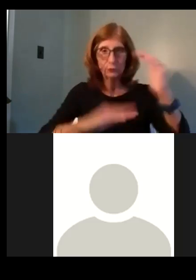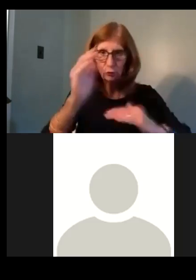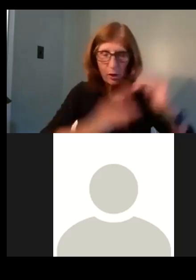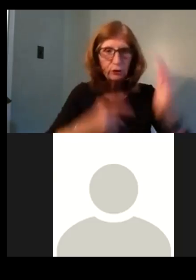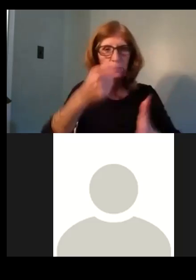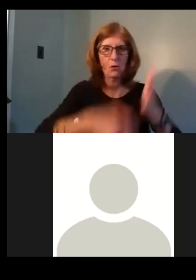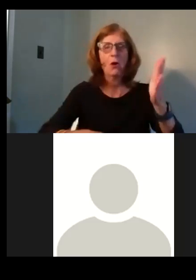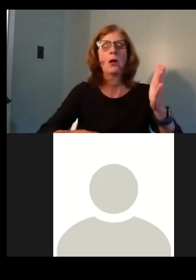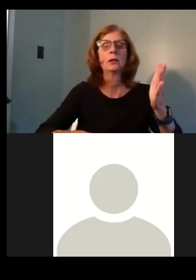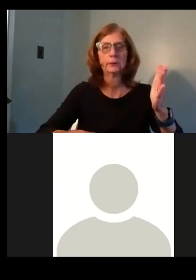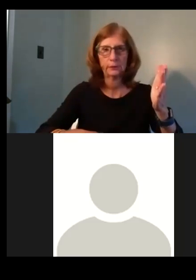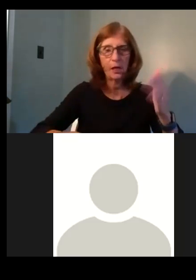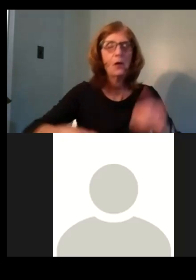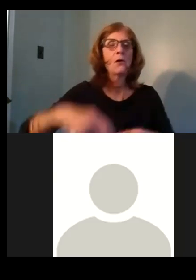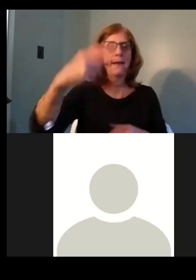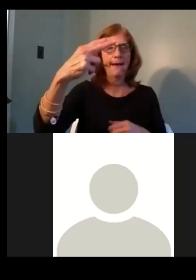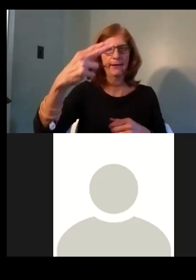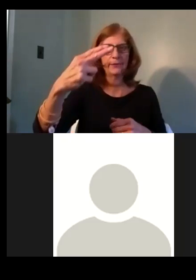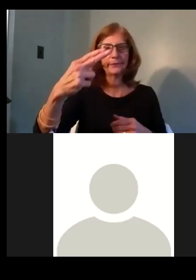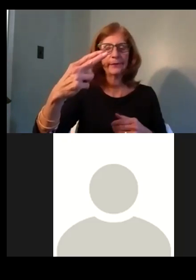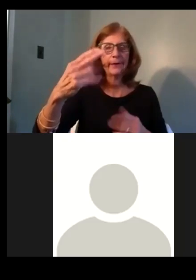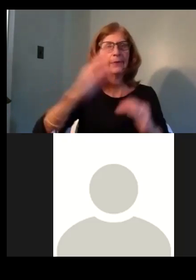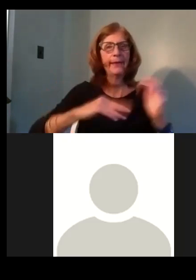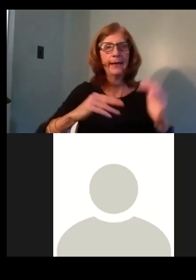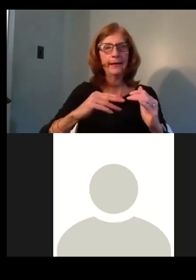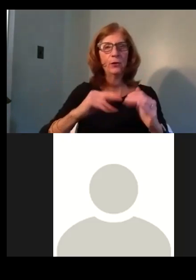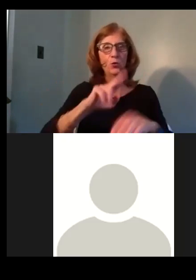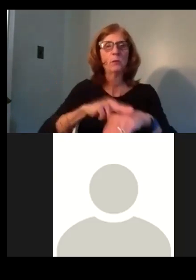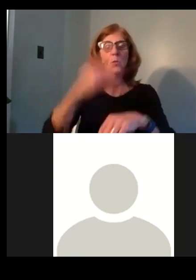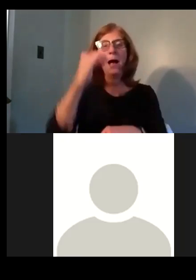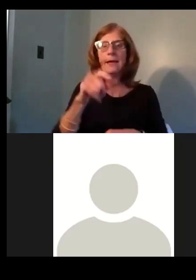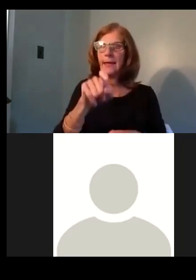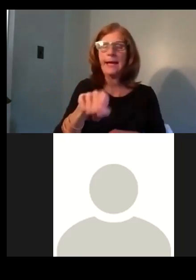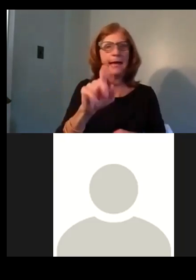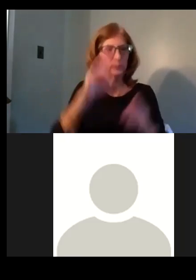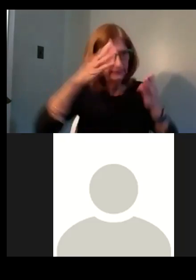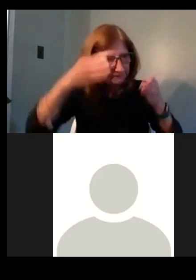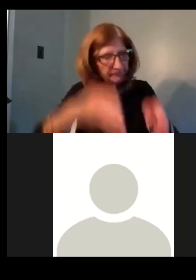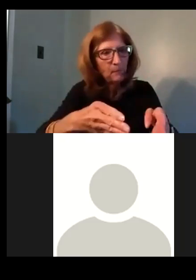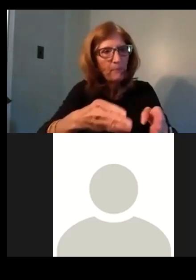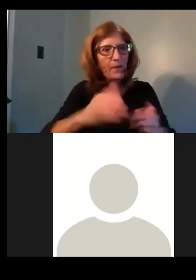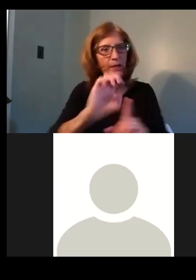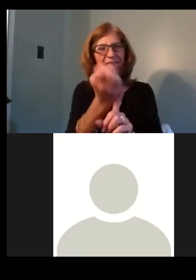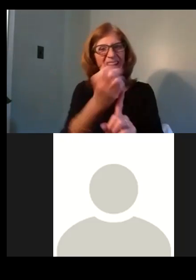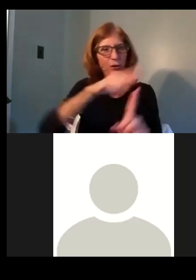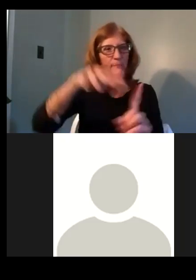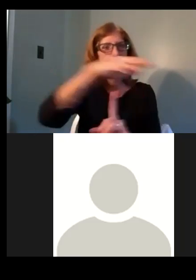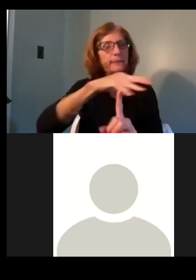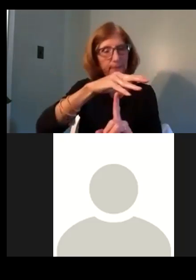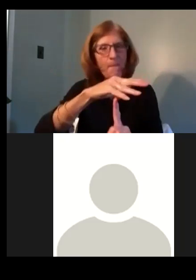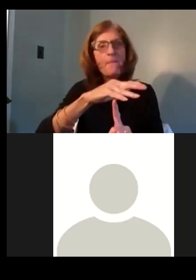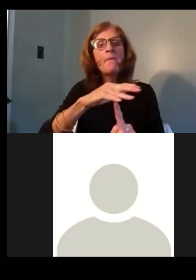higher than, significantly higher than normal in part because of the environmental radiation remediation that needs to take place. Uh,